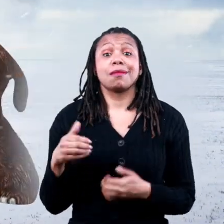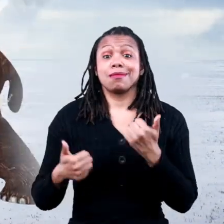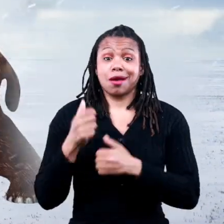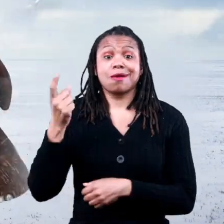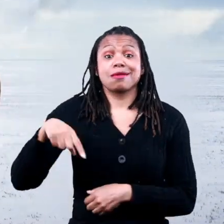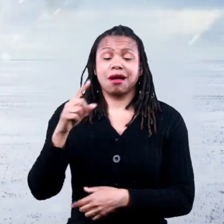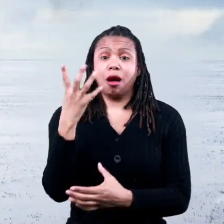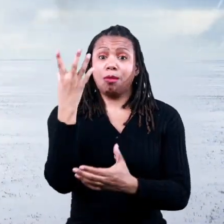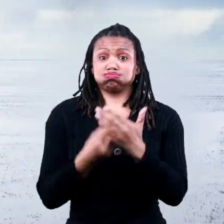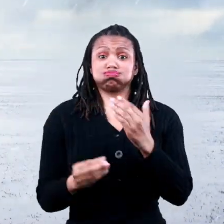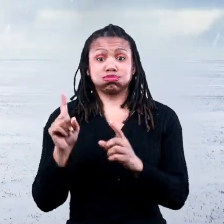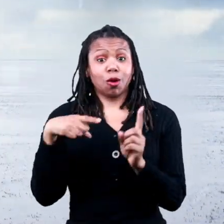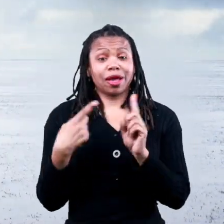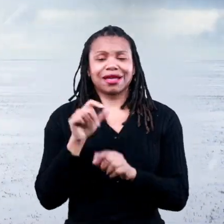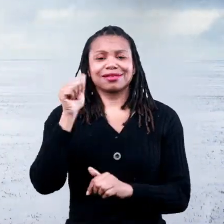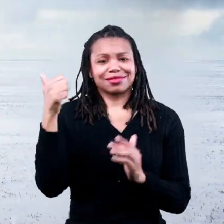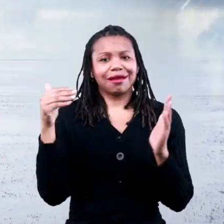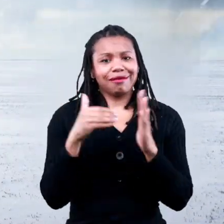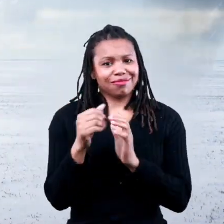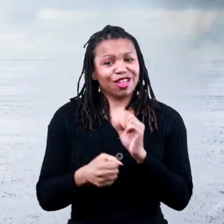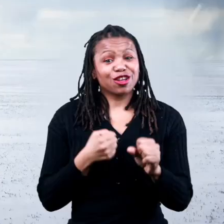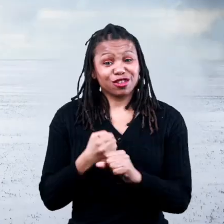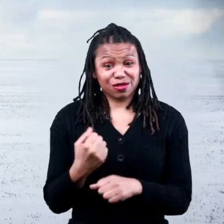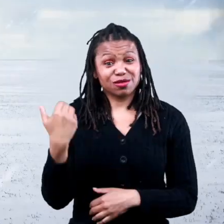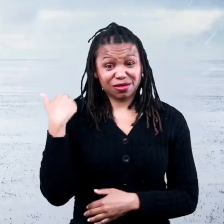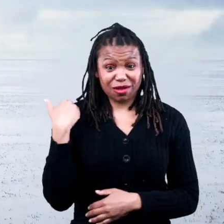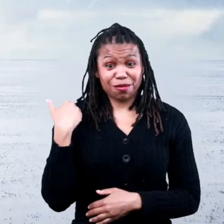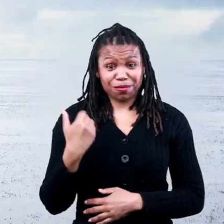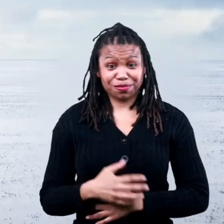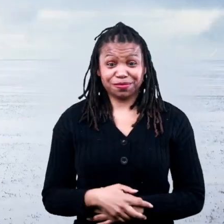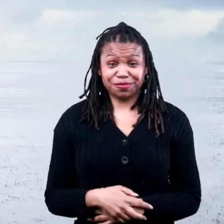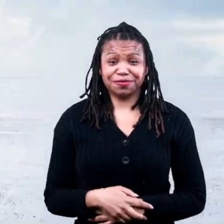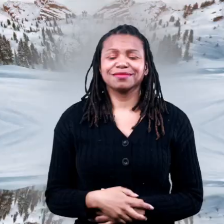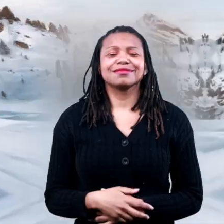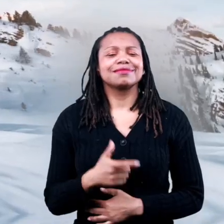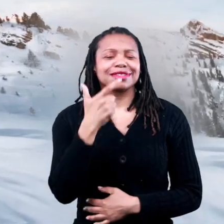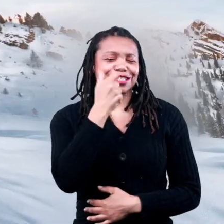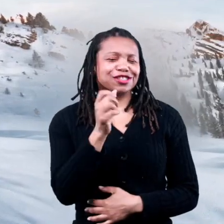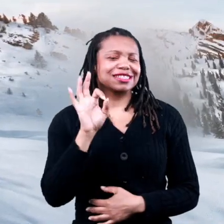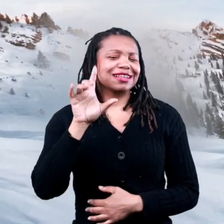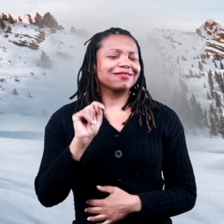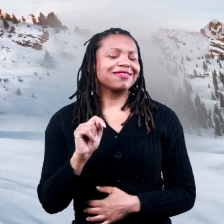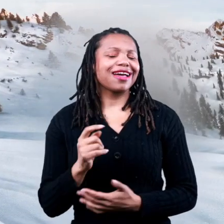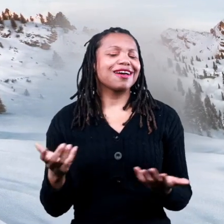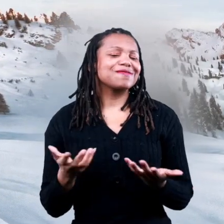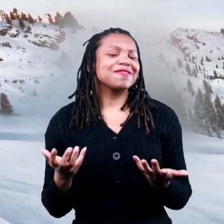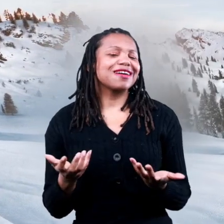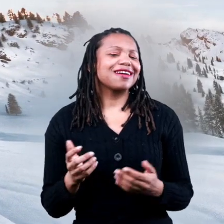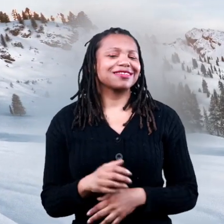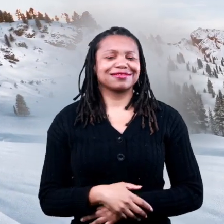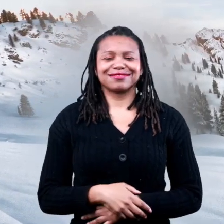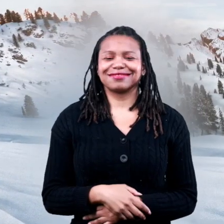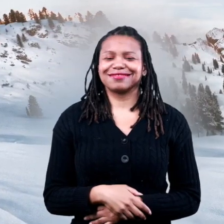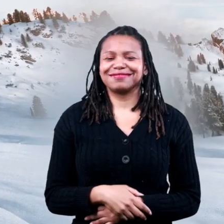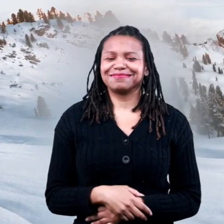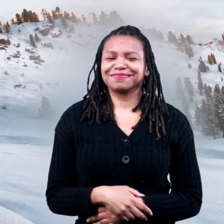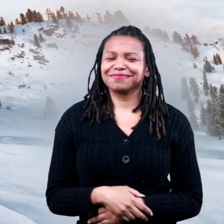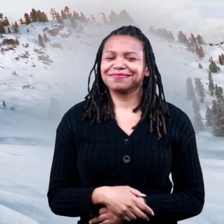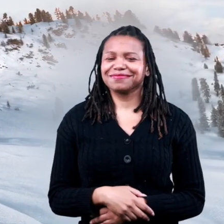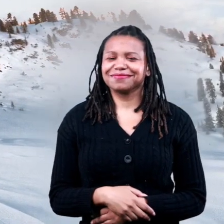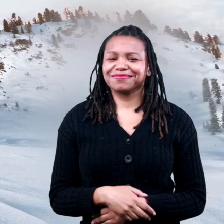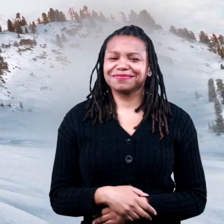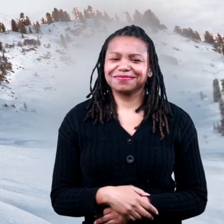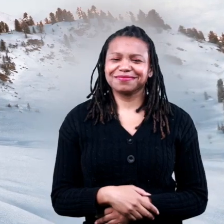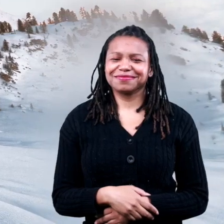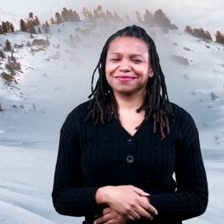most woolly mammoths became extinct around 10 000 years ago but wait here is another interesting